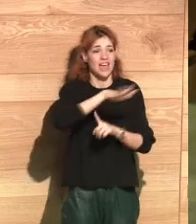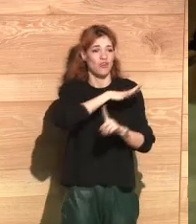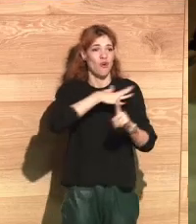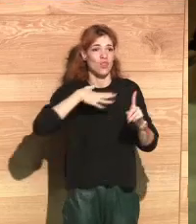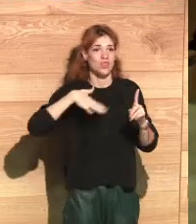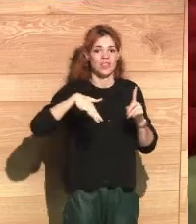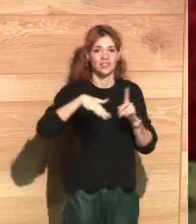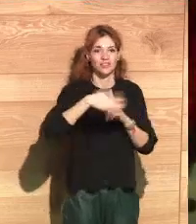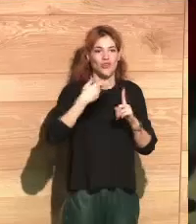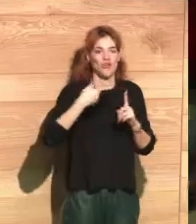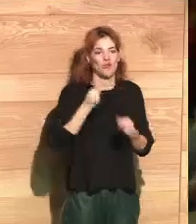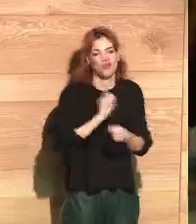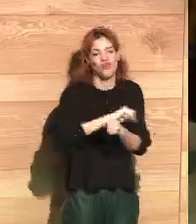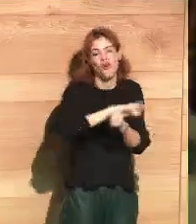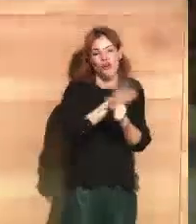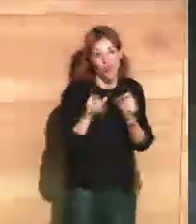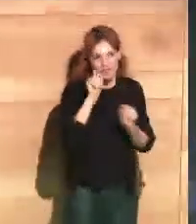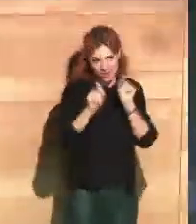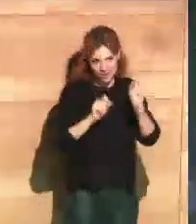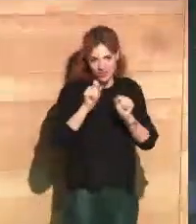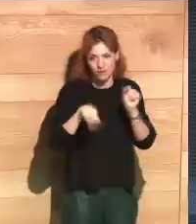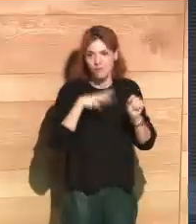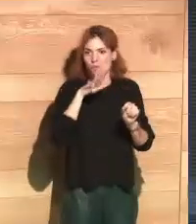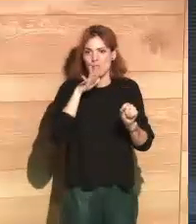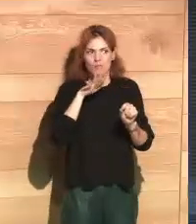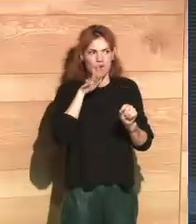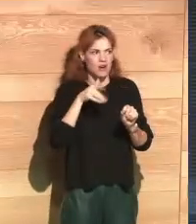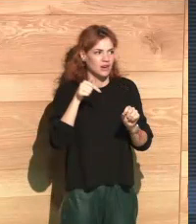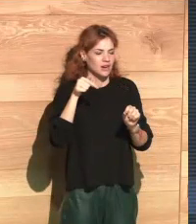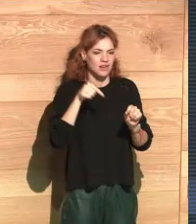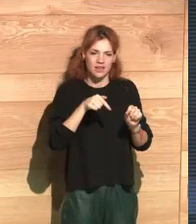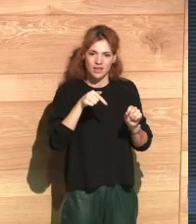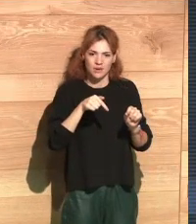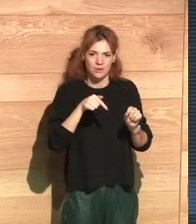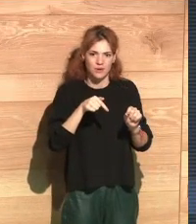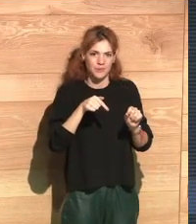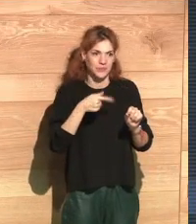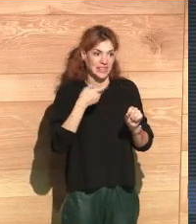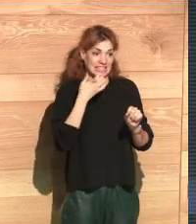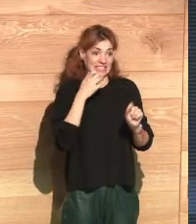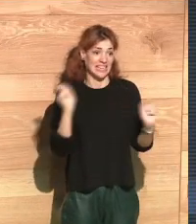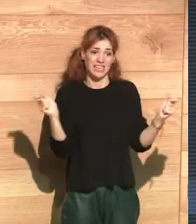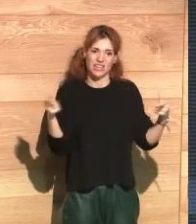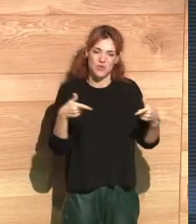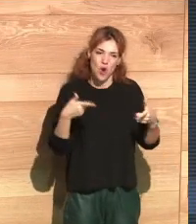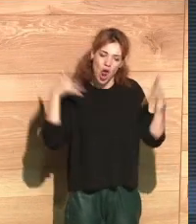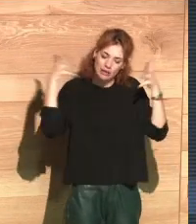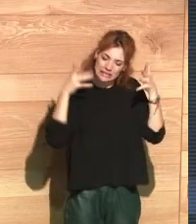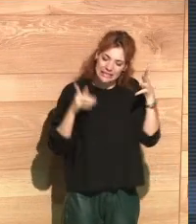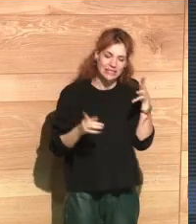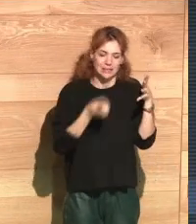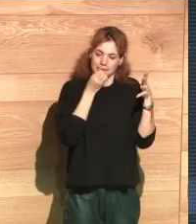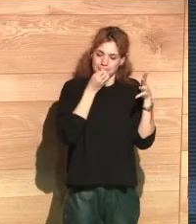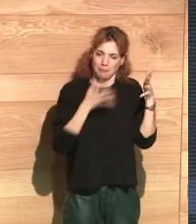the context and the environment regarding coronavirus where concentrations of